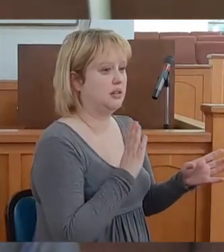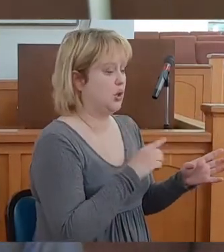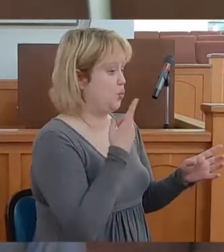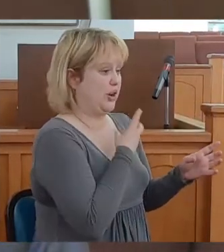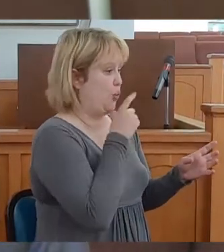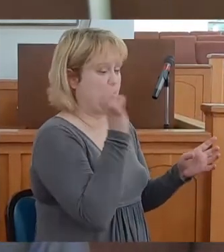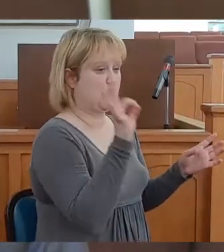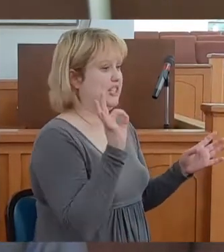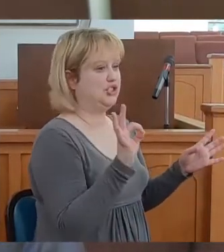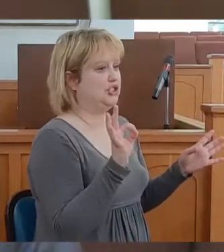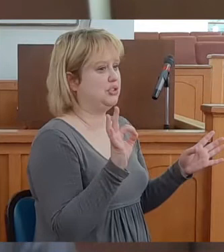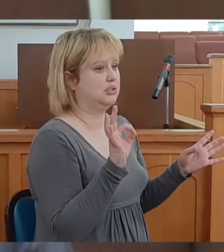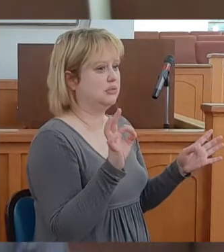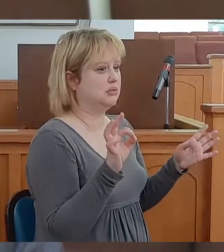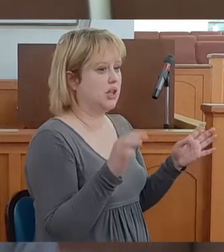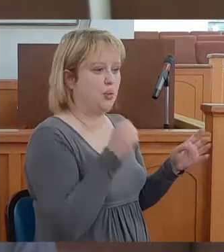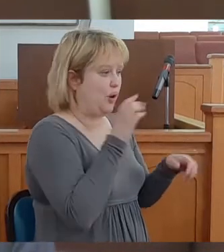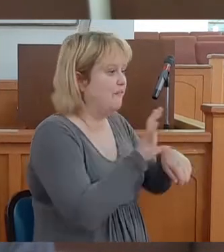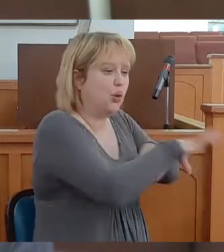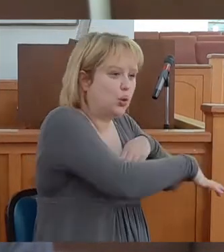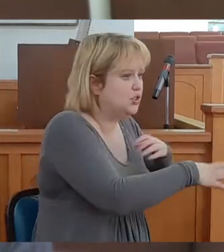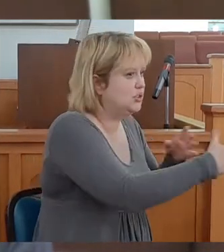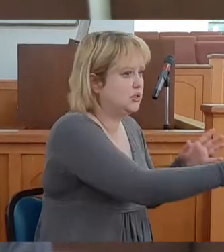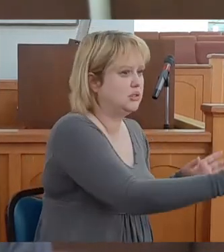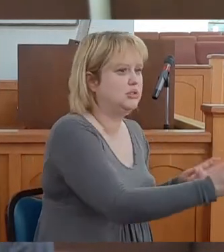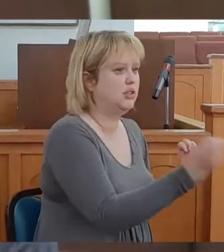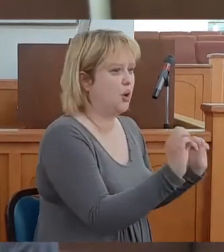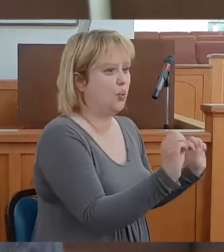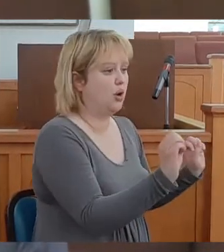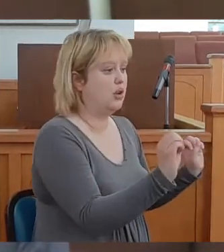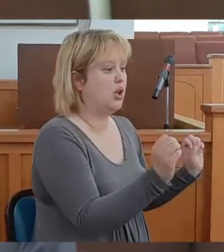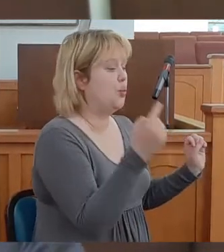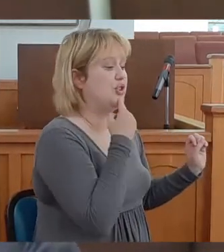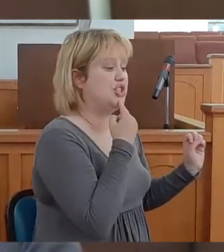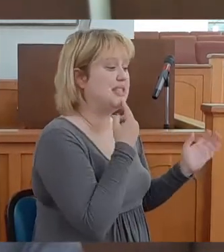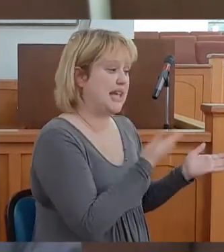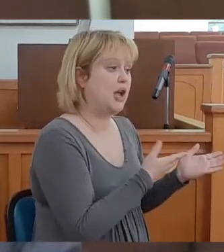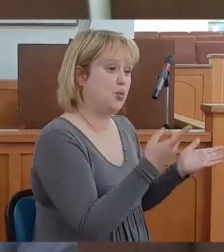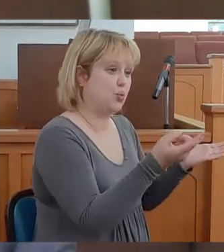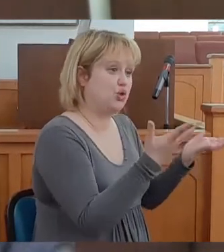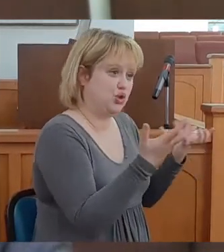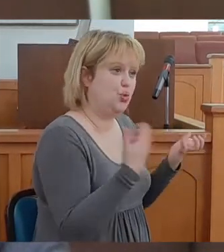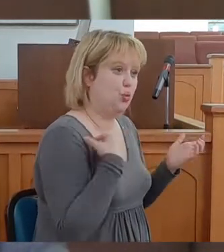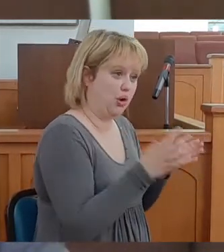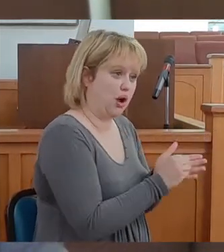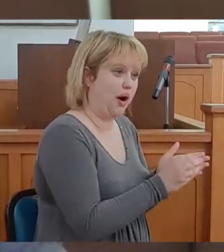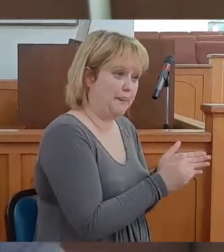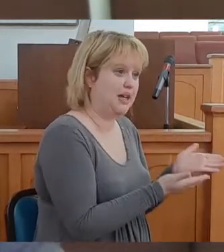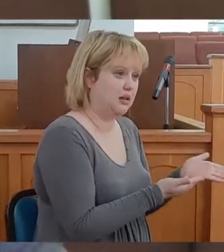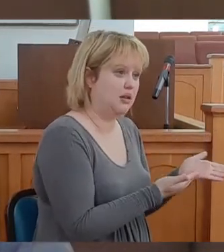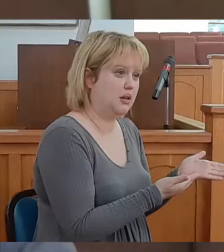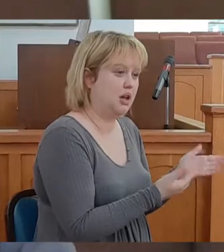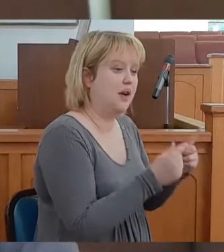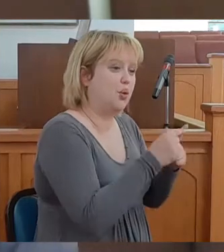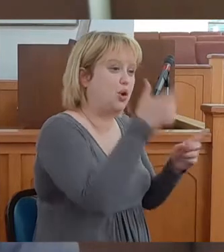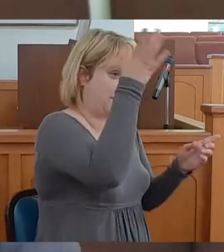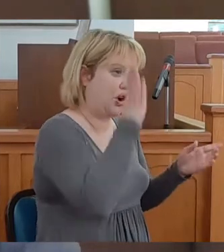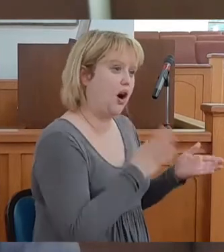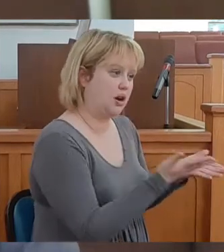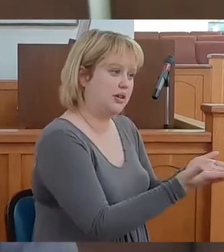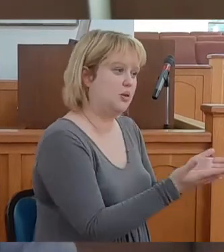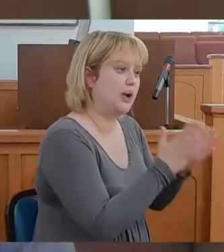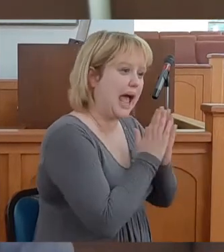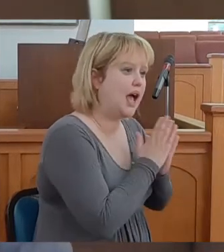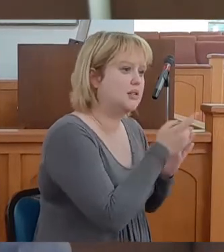preach. We don't force. We just say, would you like to have a copy of the Word of God?